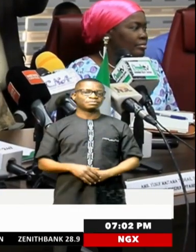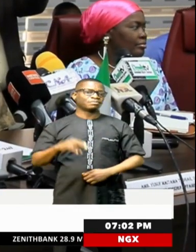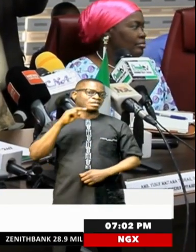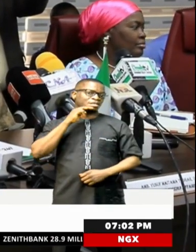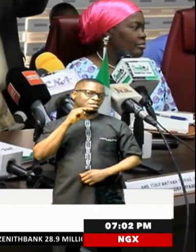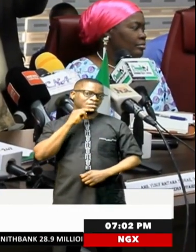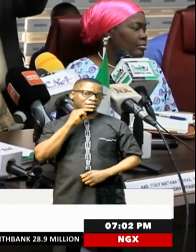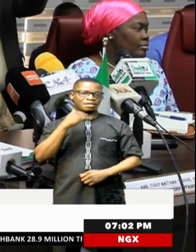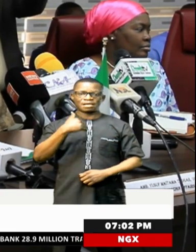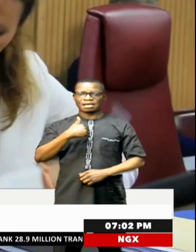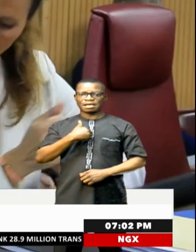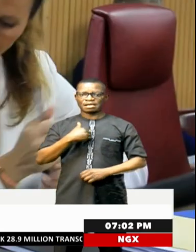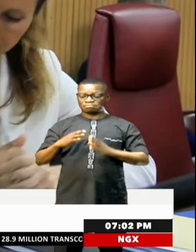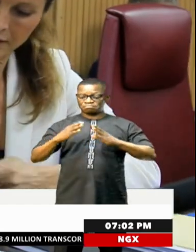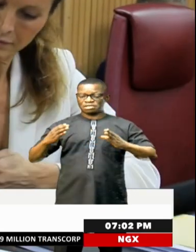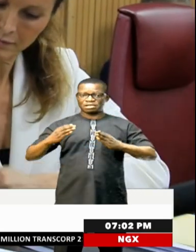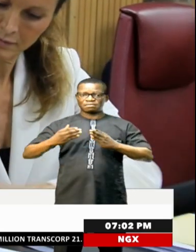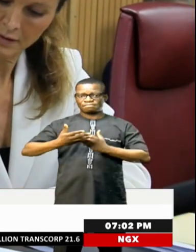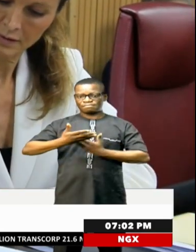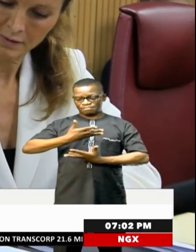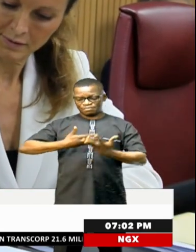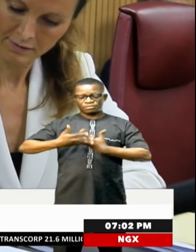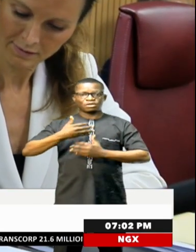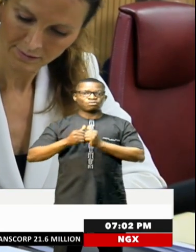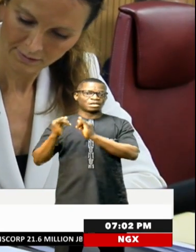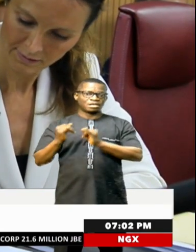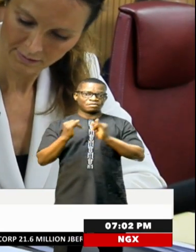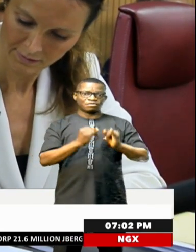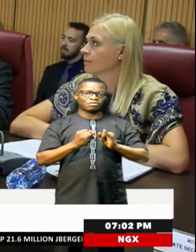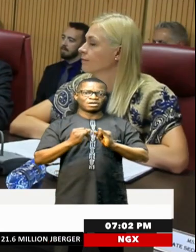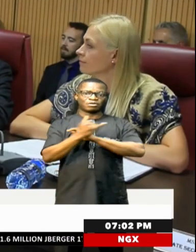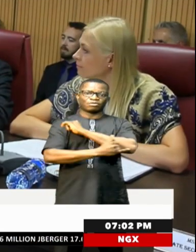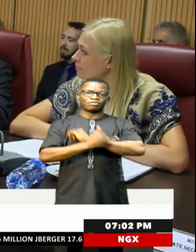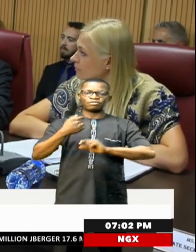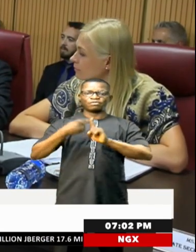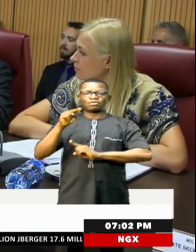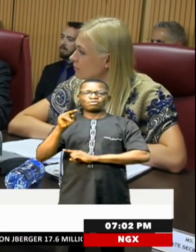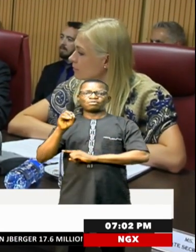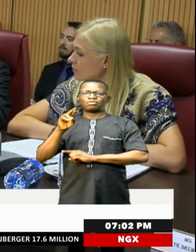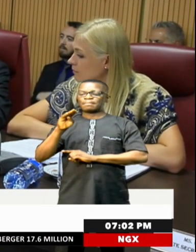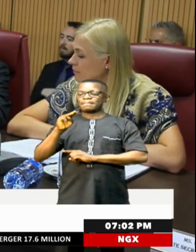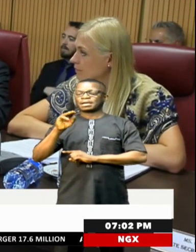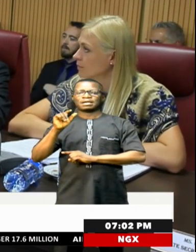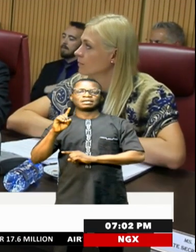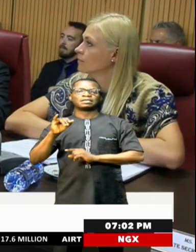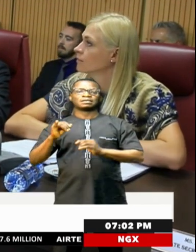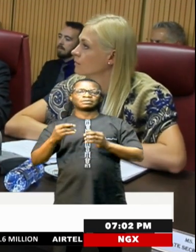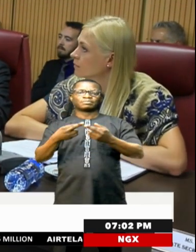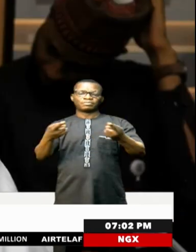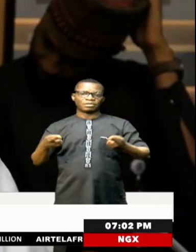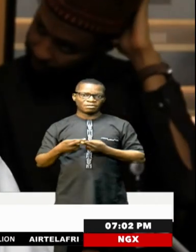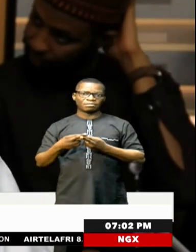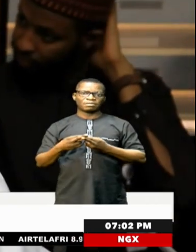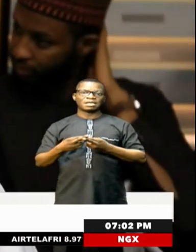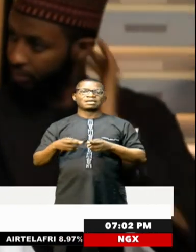has a robust relations with individual countries of the Nordic region. But collective aspirations as a bloc to